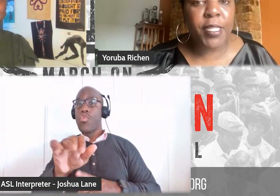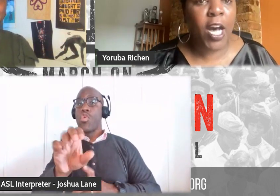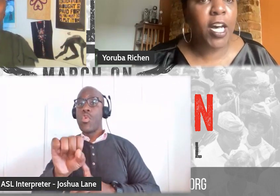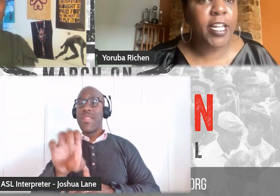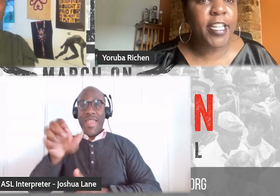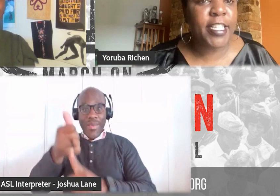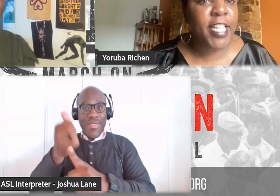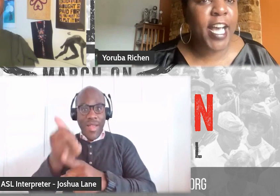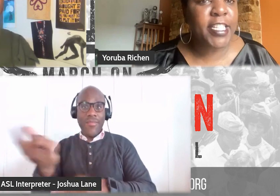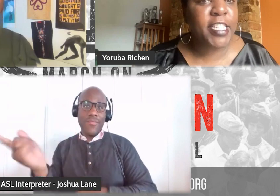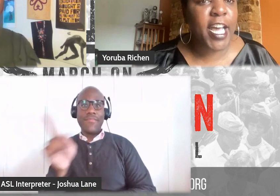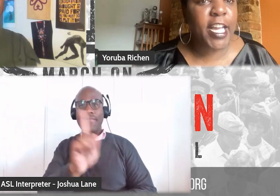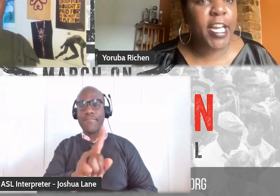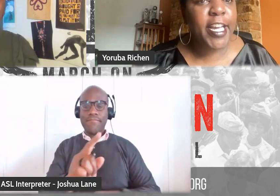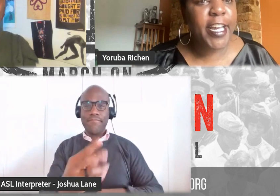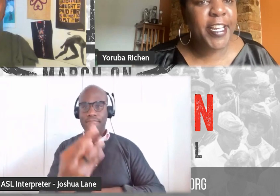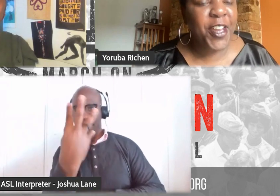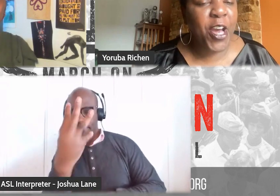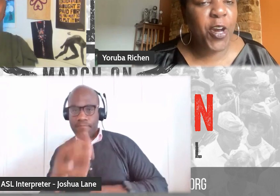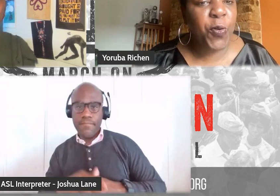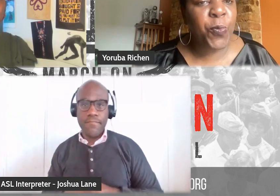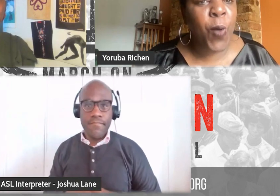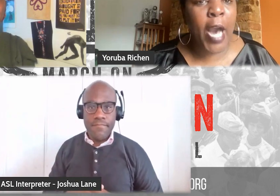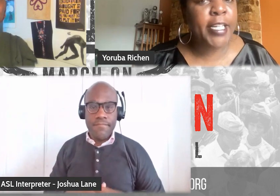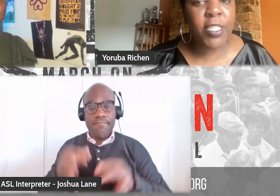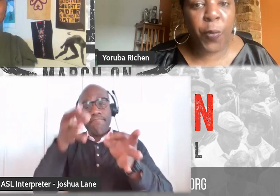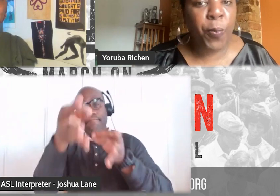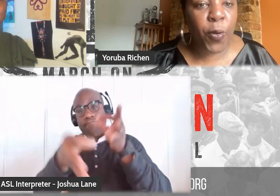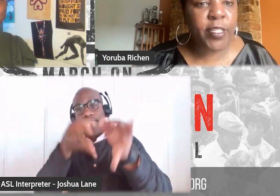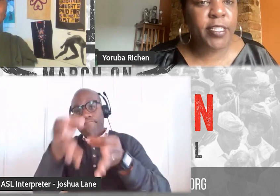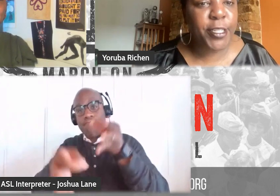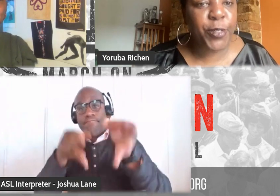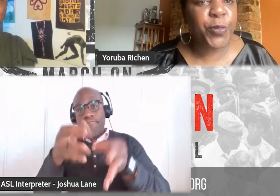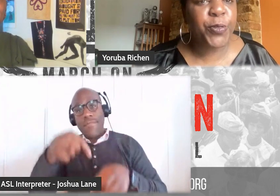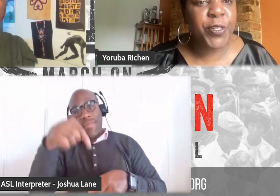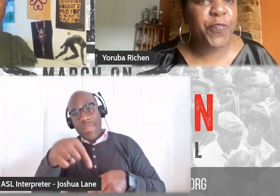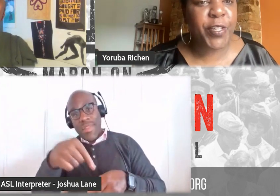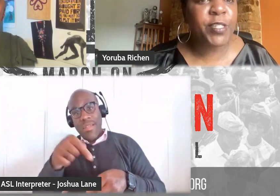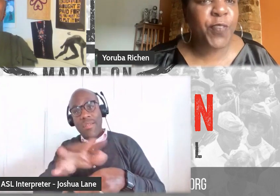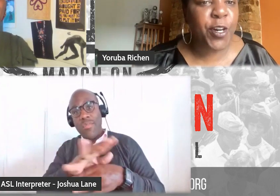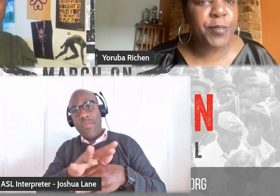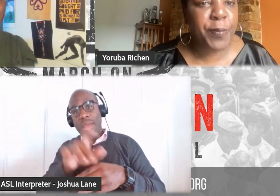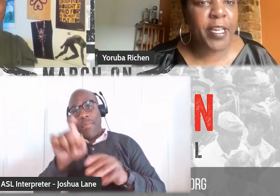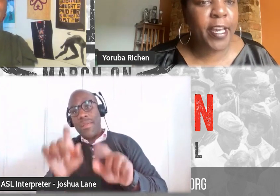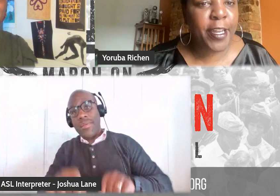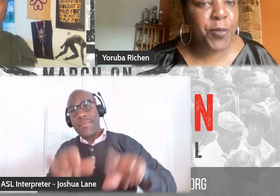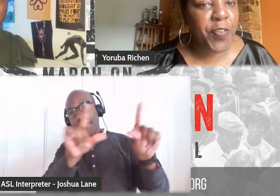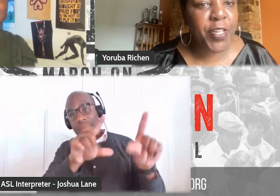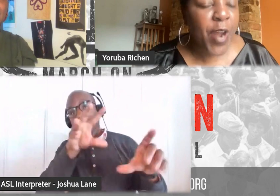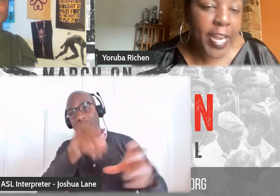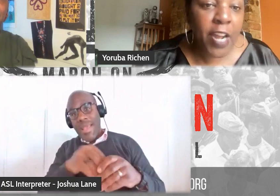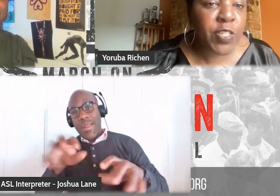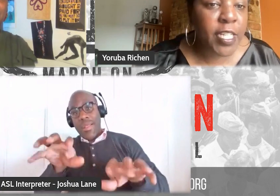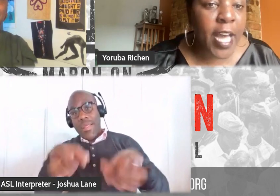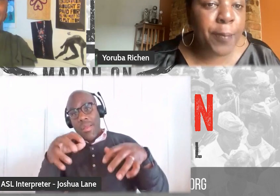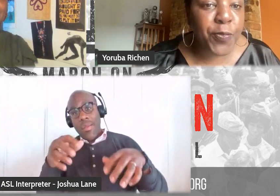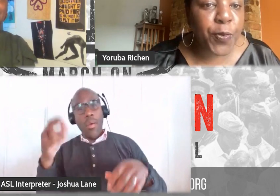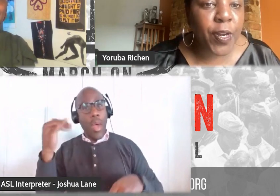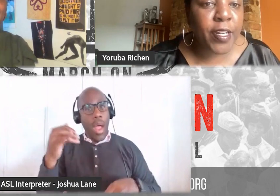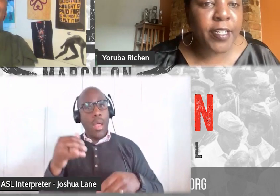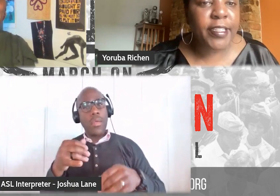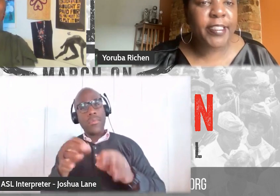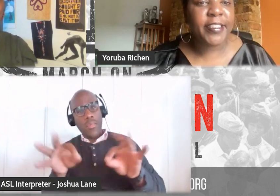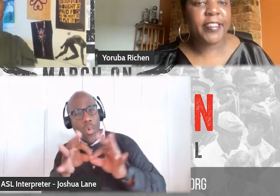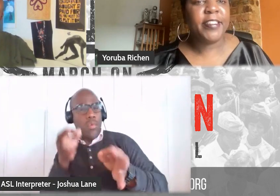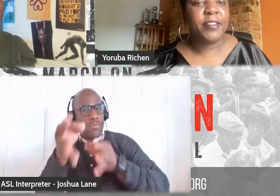comes on and says, like, you know, why it's so important to, you know, for this film to be in a movie theater. I'd never seen that